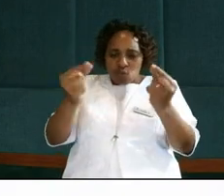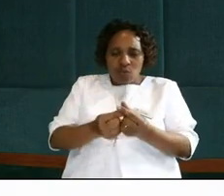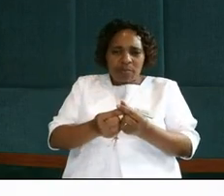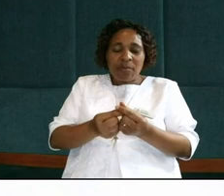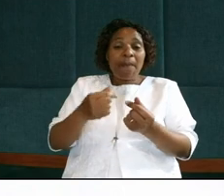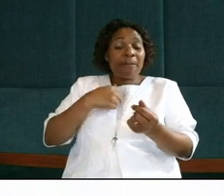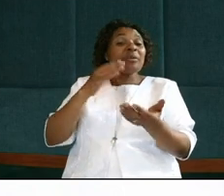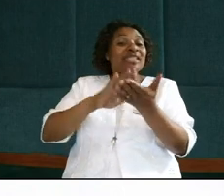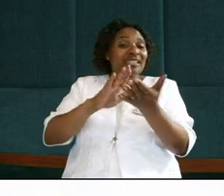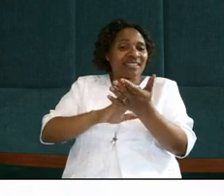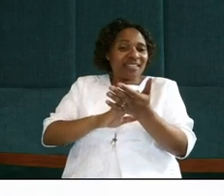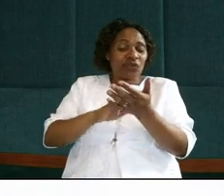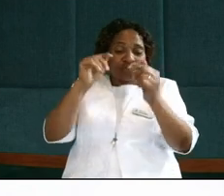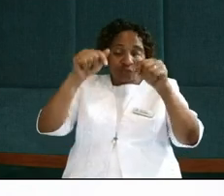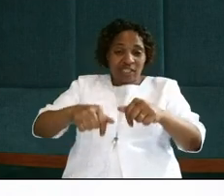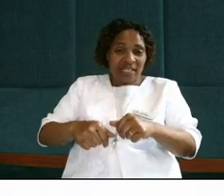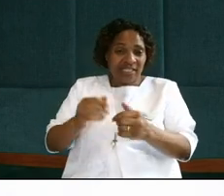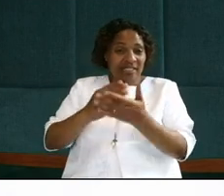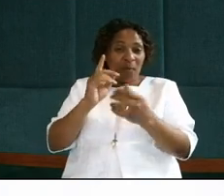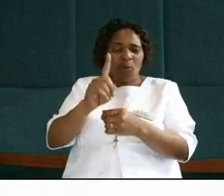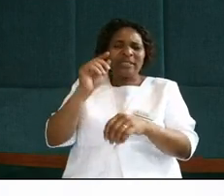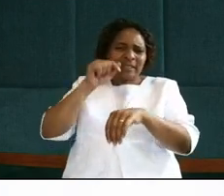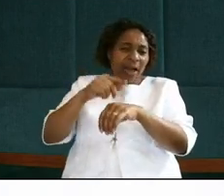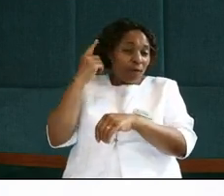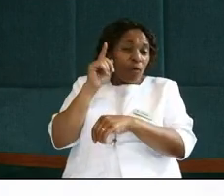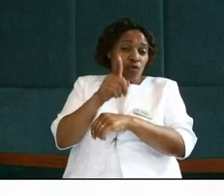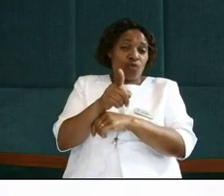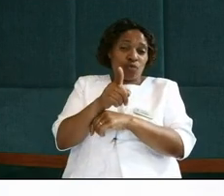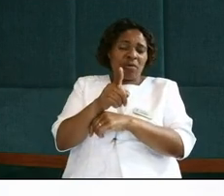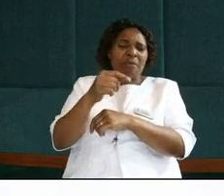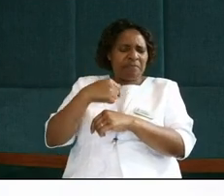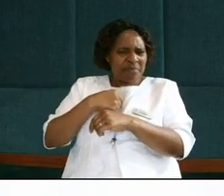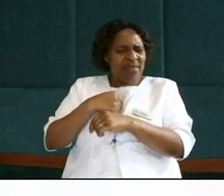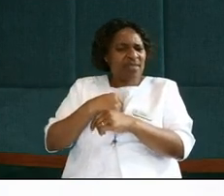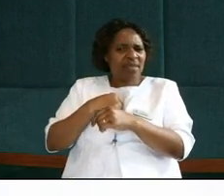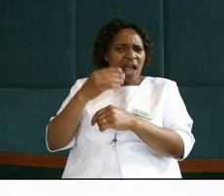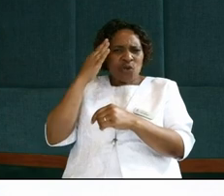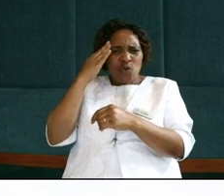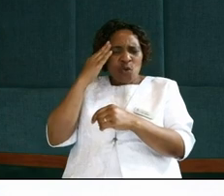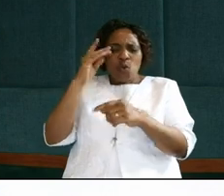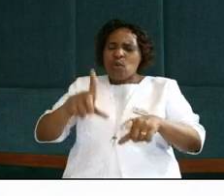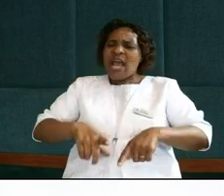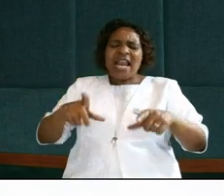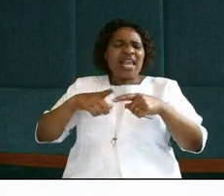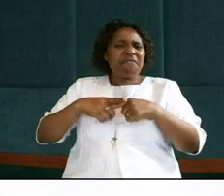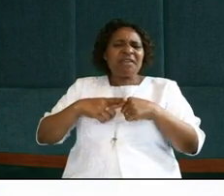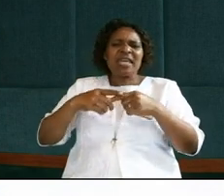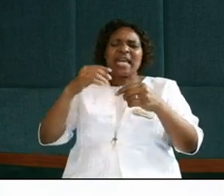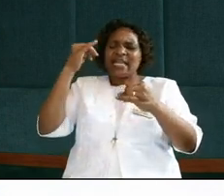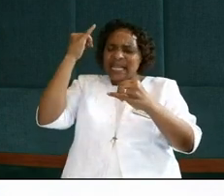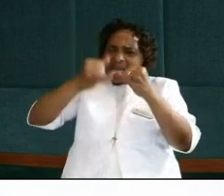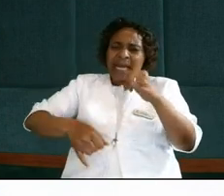suggesting to somebody this morning, it is time for you, because I am very certain that we are living on the edge of